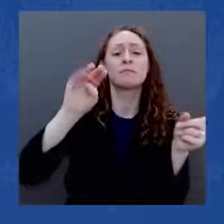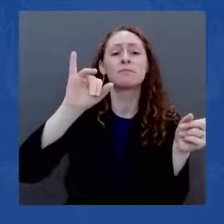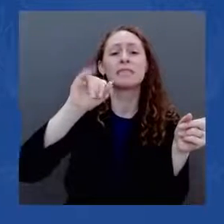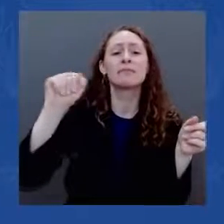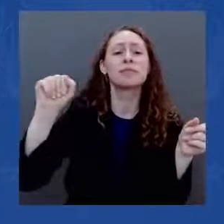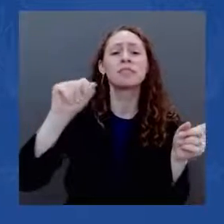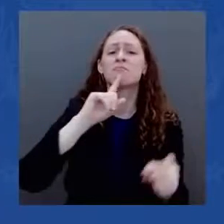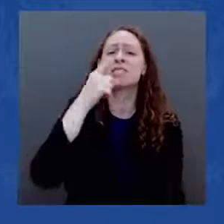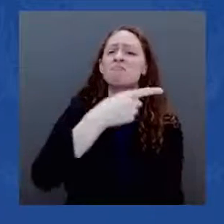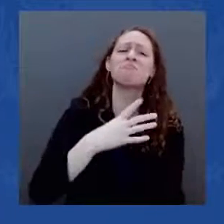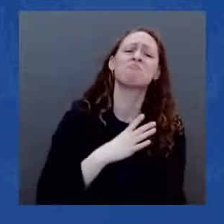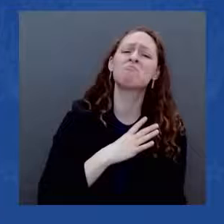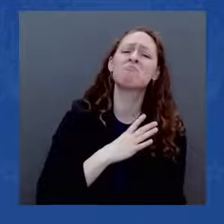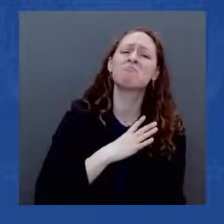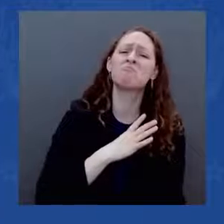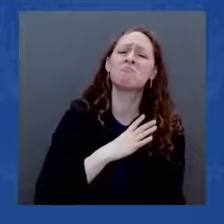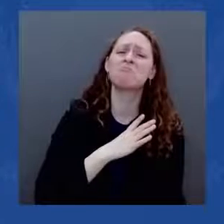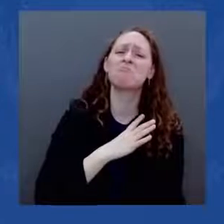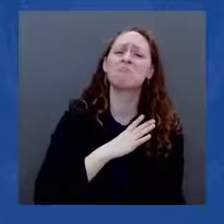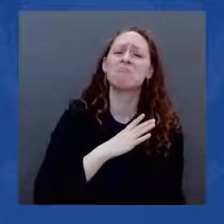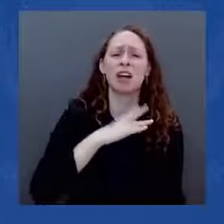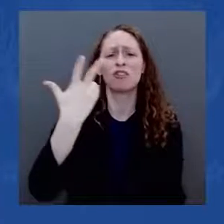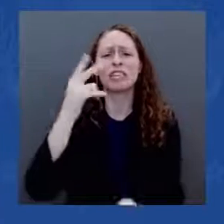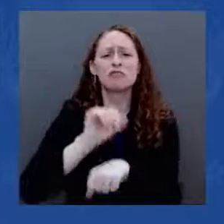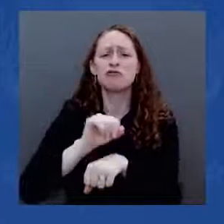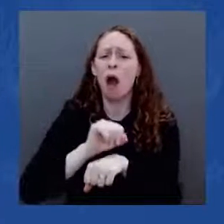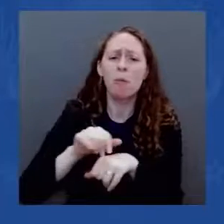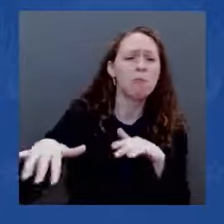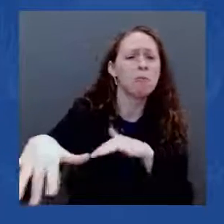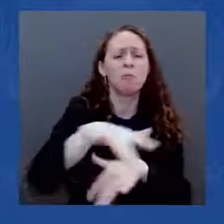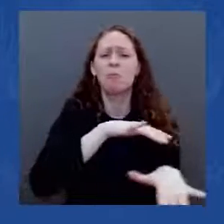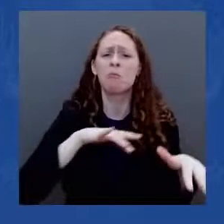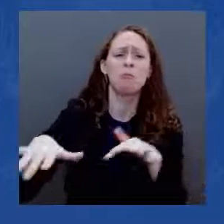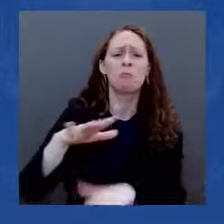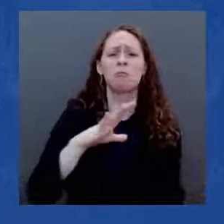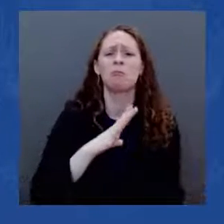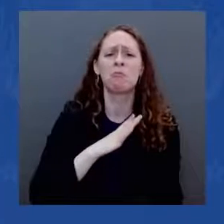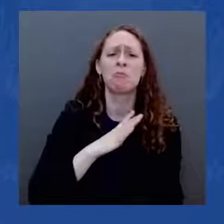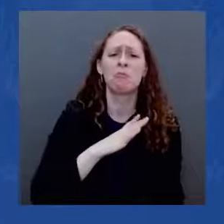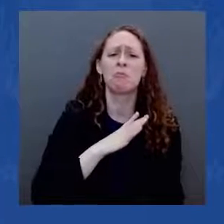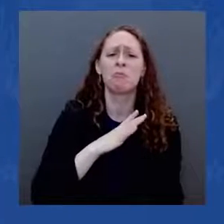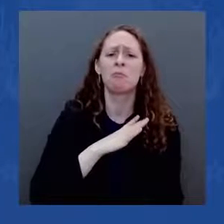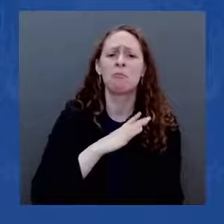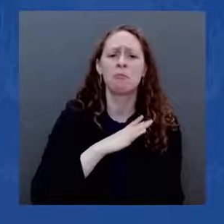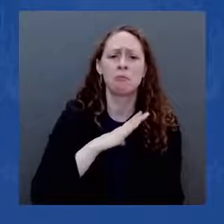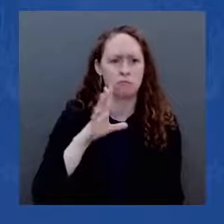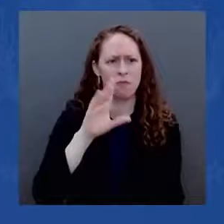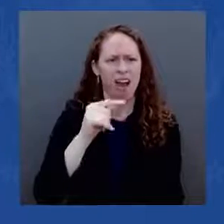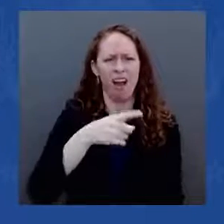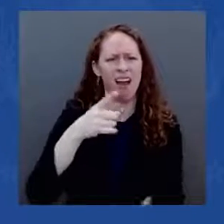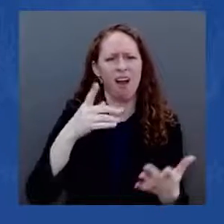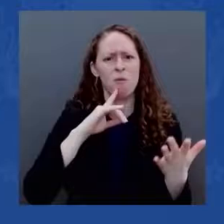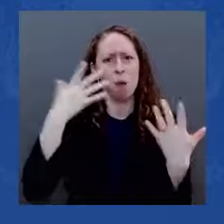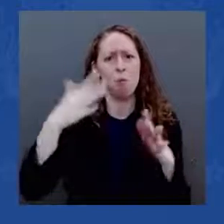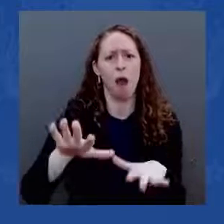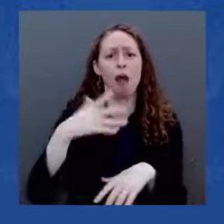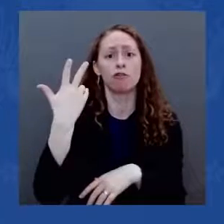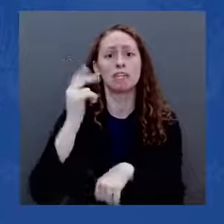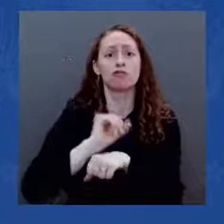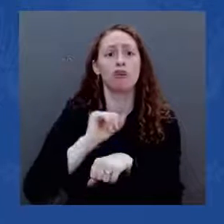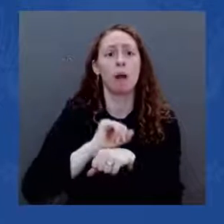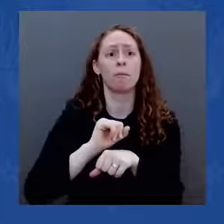said, talent is equally distributed, but opportunity is not. When we invest in infrastructure,